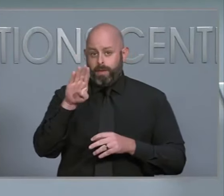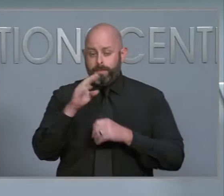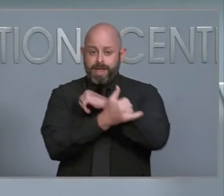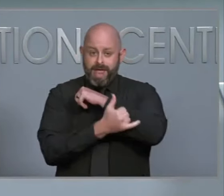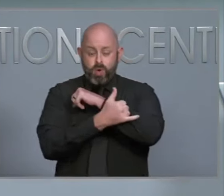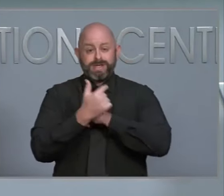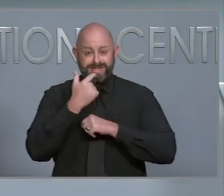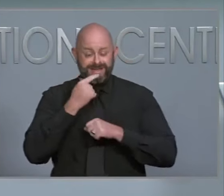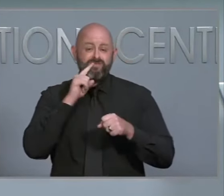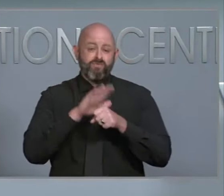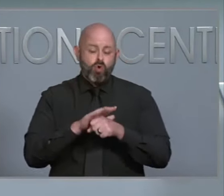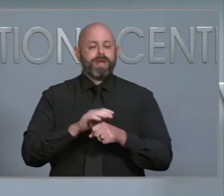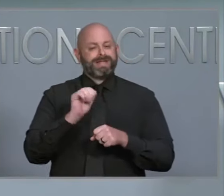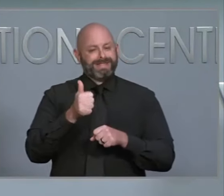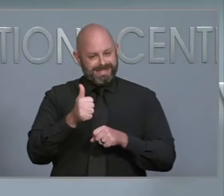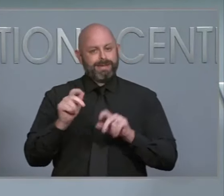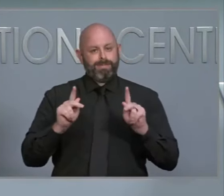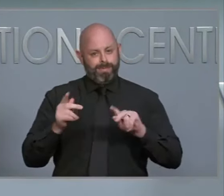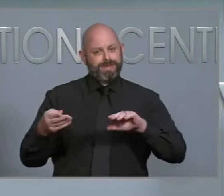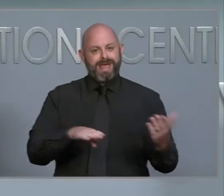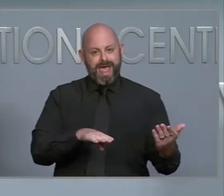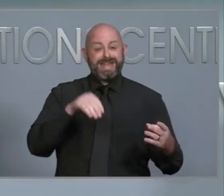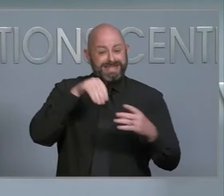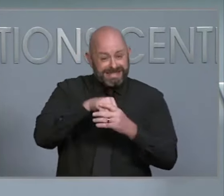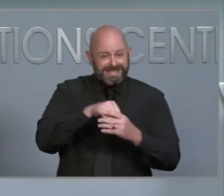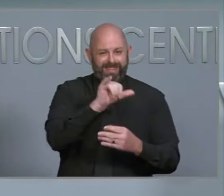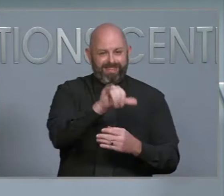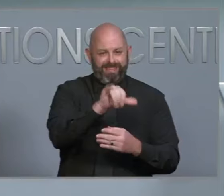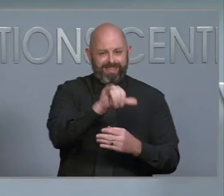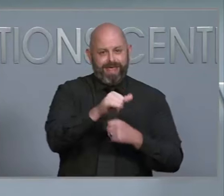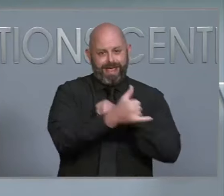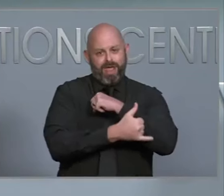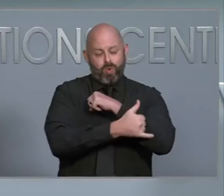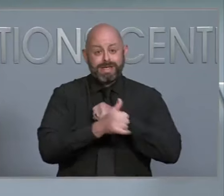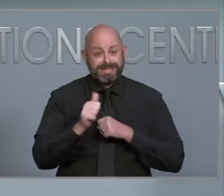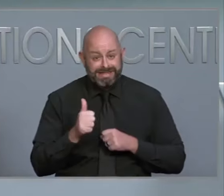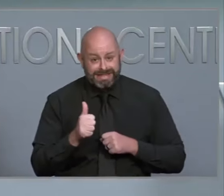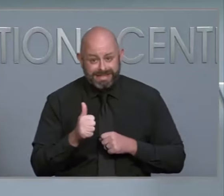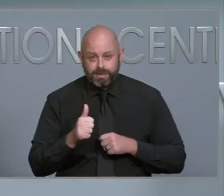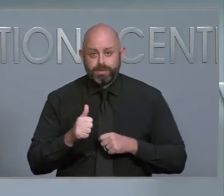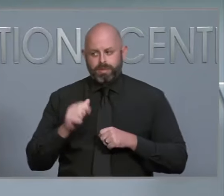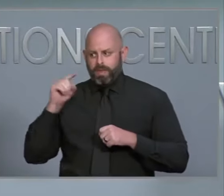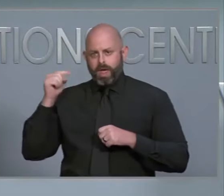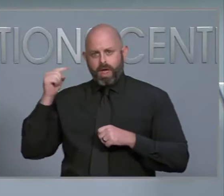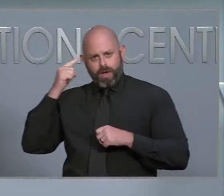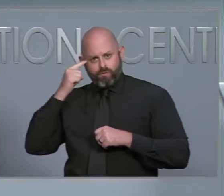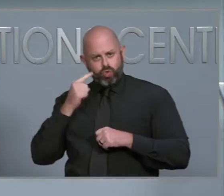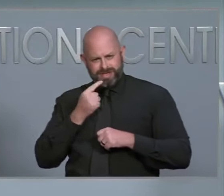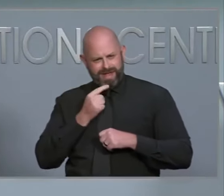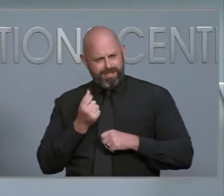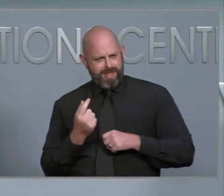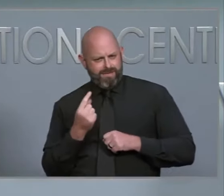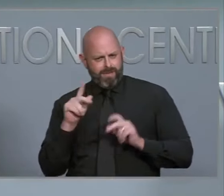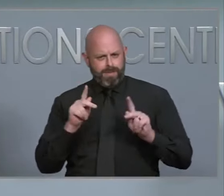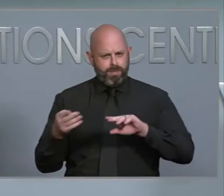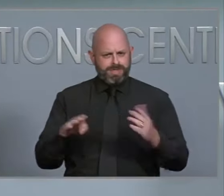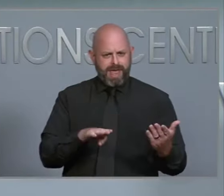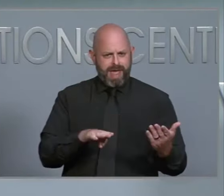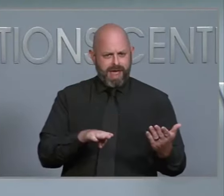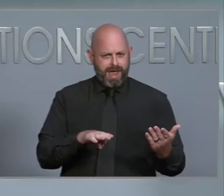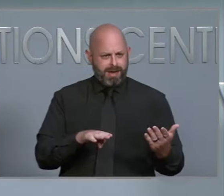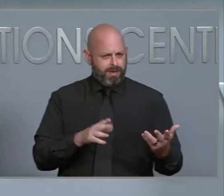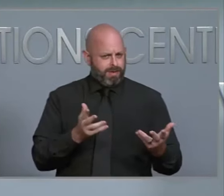County alone. Does the number that you mentioned, Governor, 11, include those 10 deaths? Well, first, I'm not sure